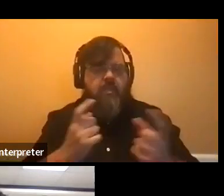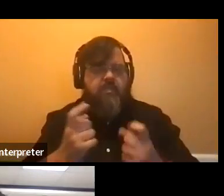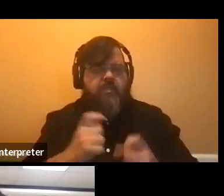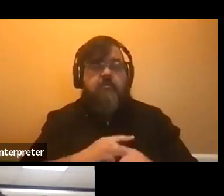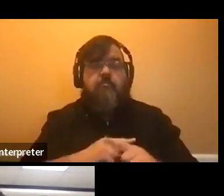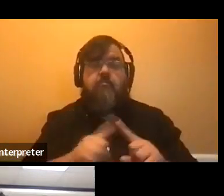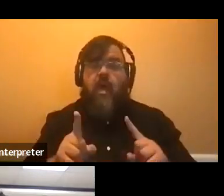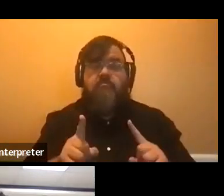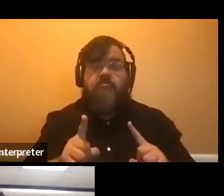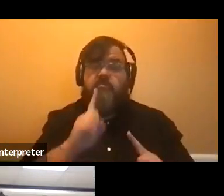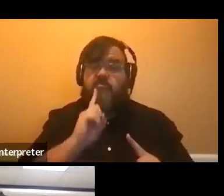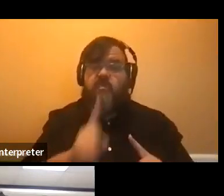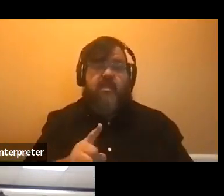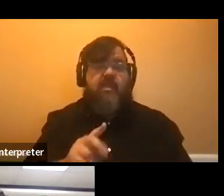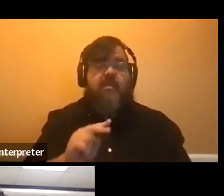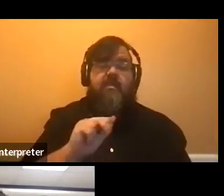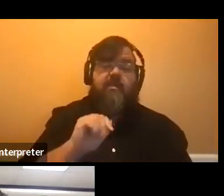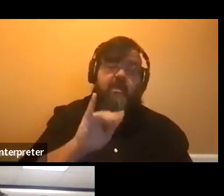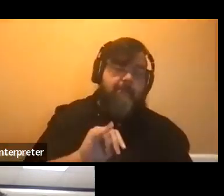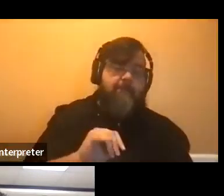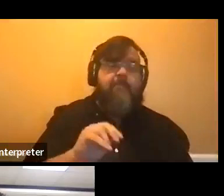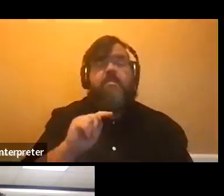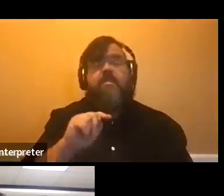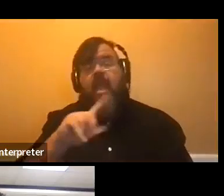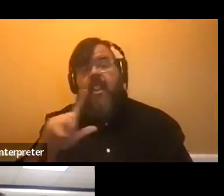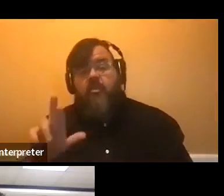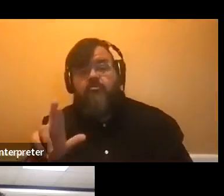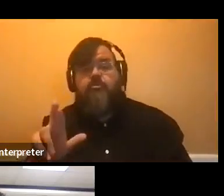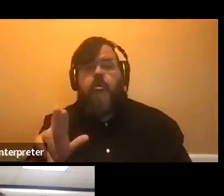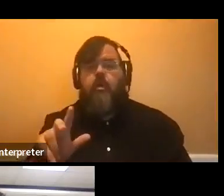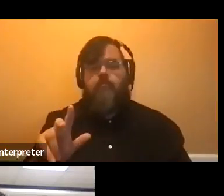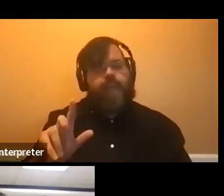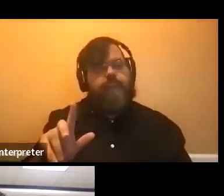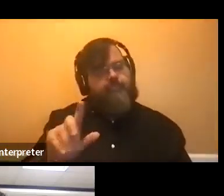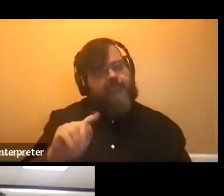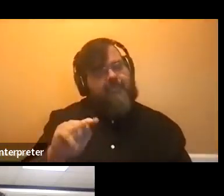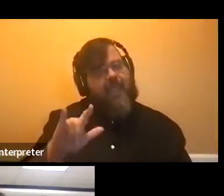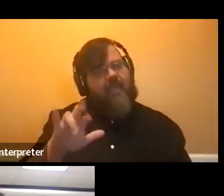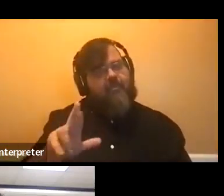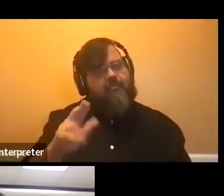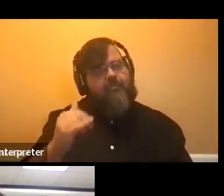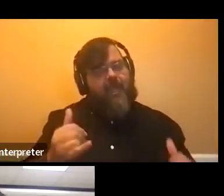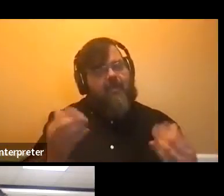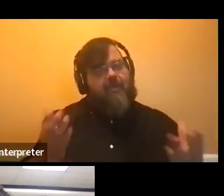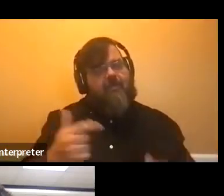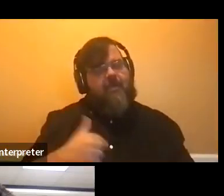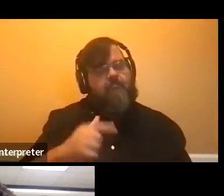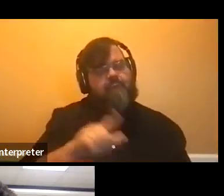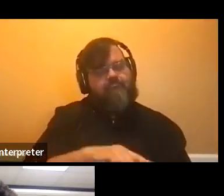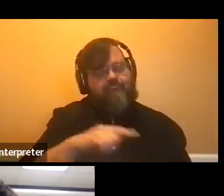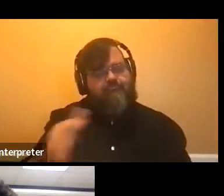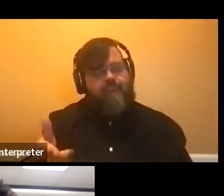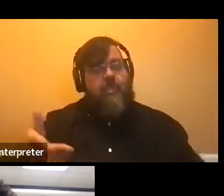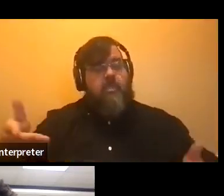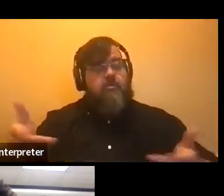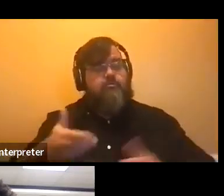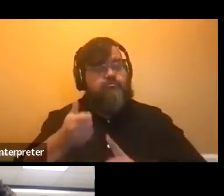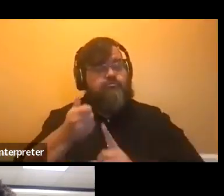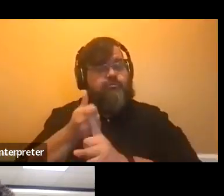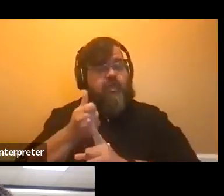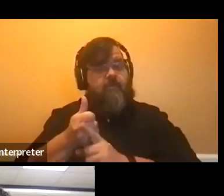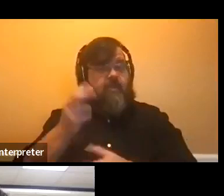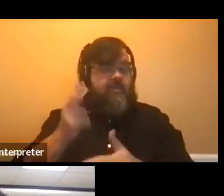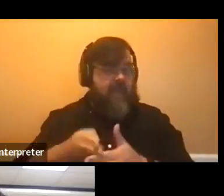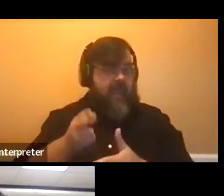happy to field any of your questions. And Taylor, I'm going to pass the baton to you now that you're on for just a short introduction, name,